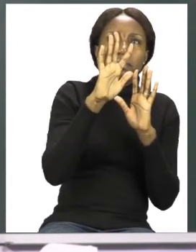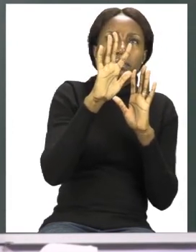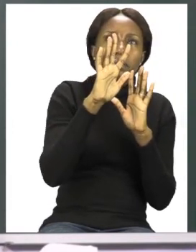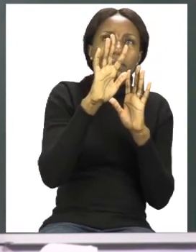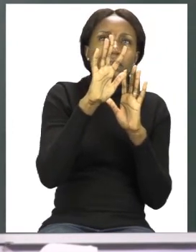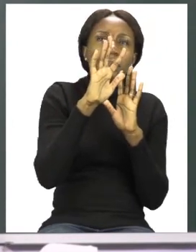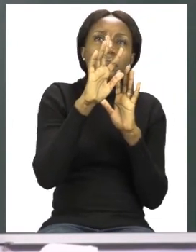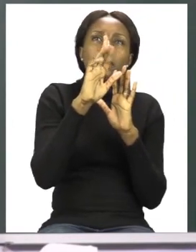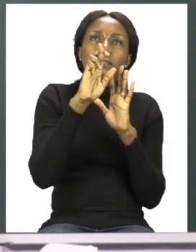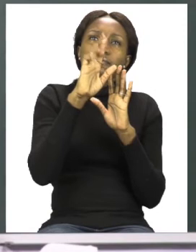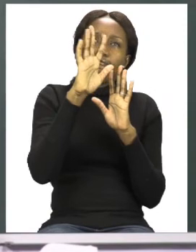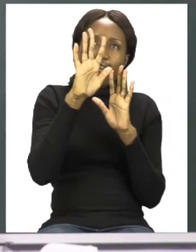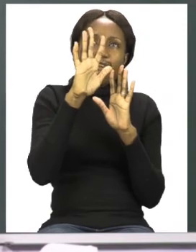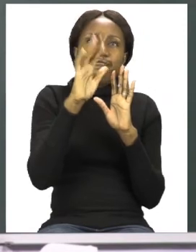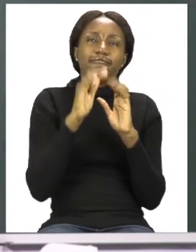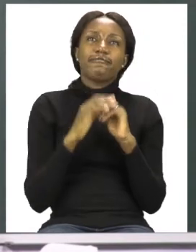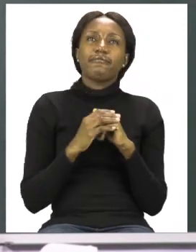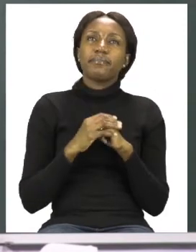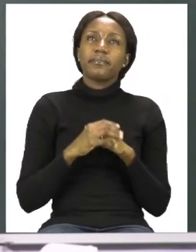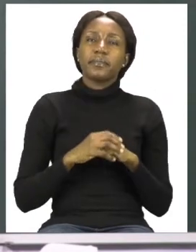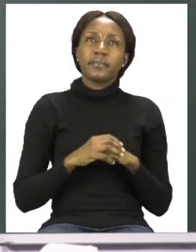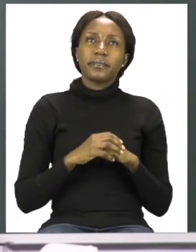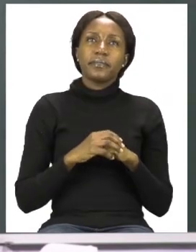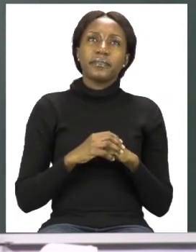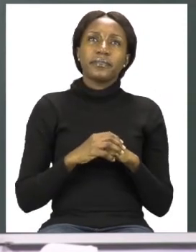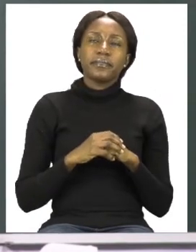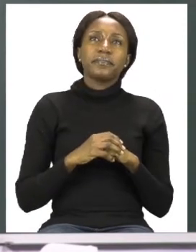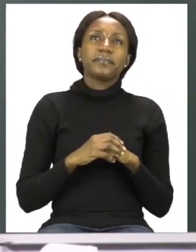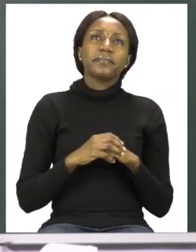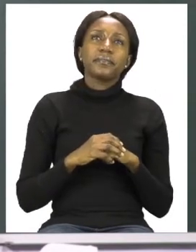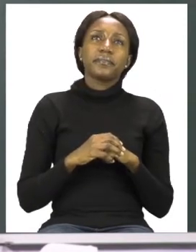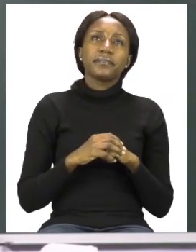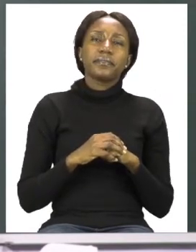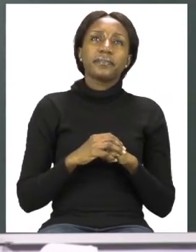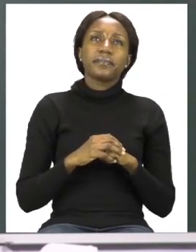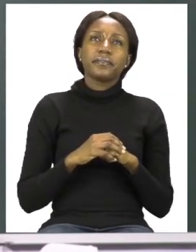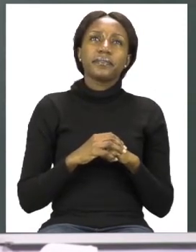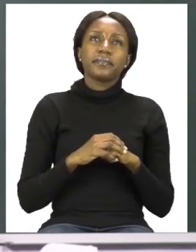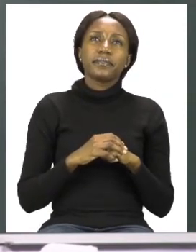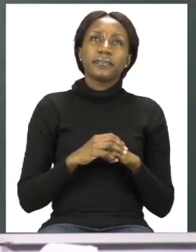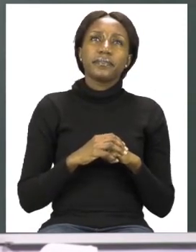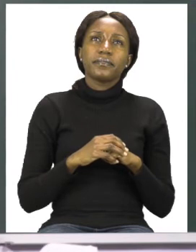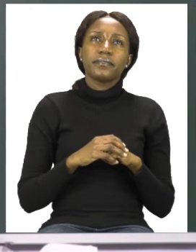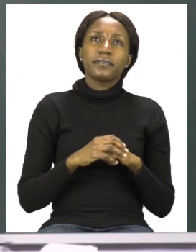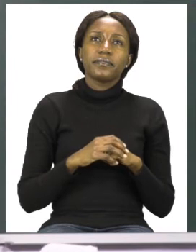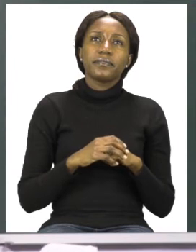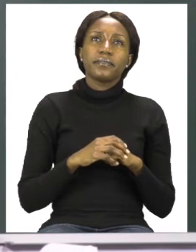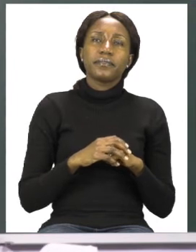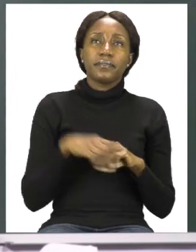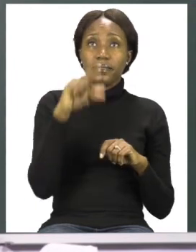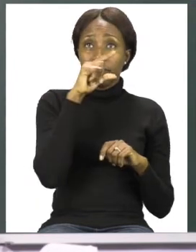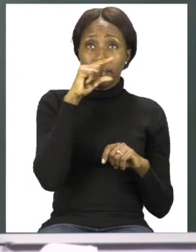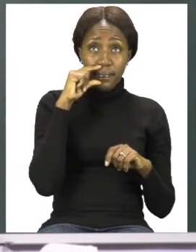a five Namibian dollar coin. All the names of the coins are at the